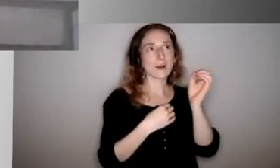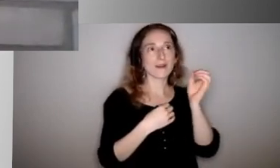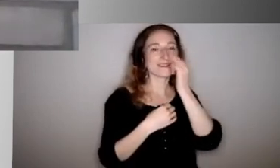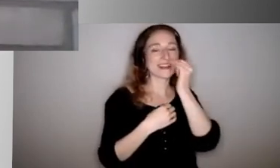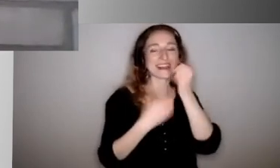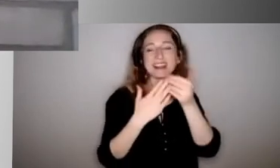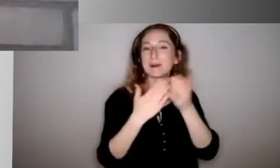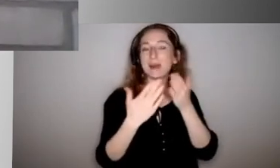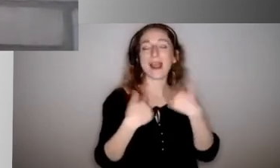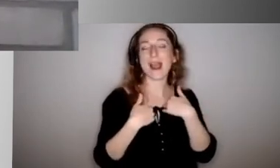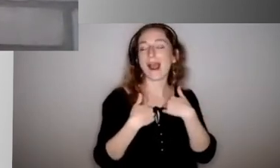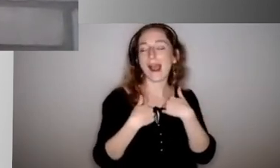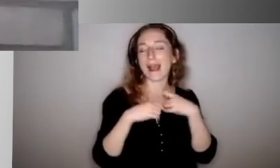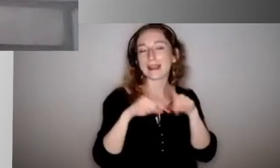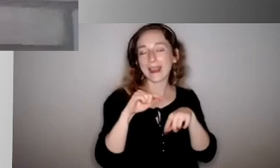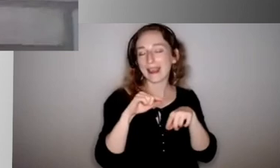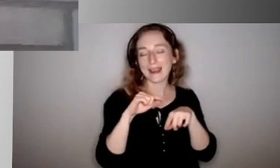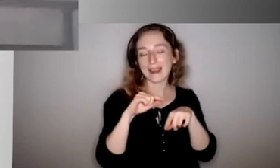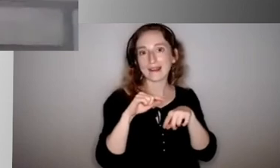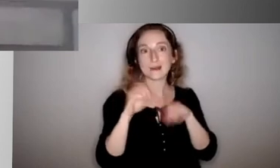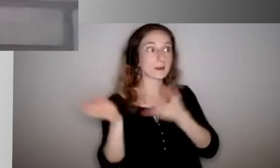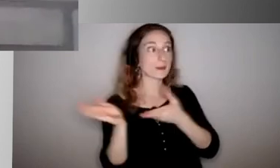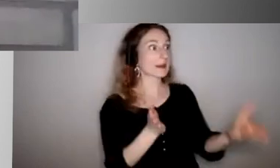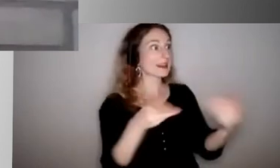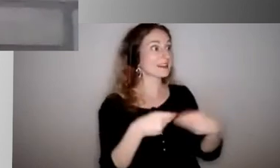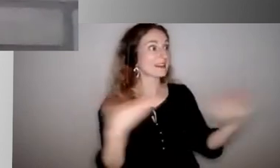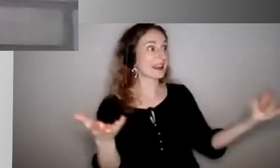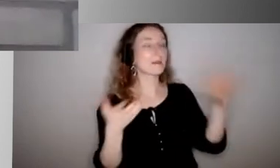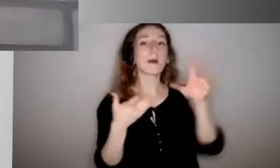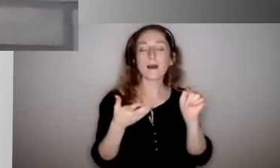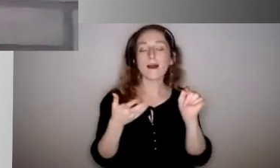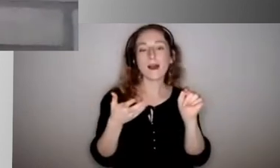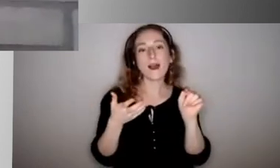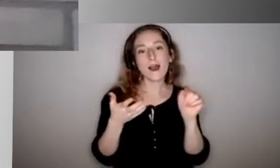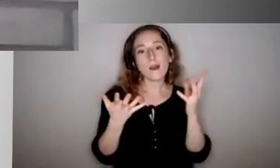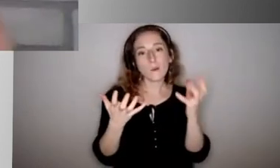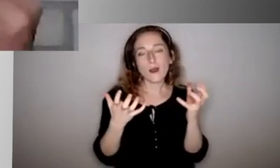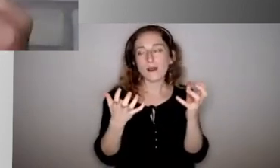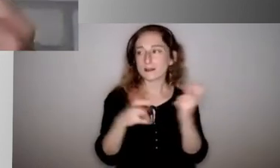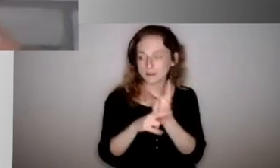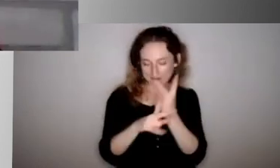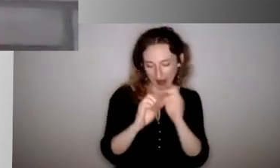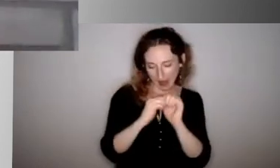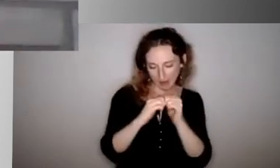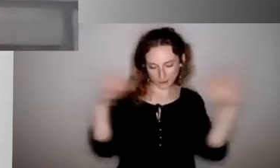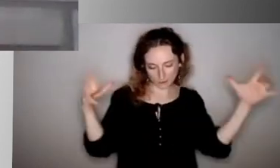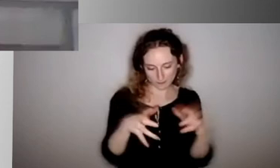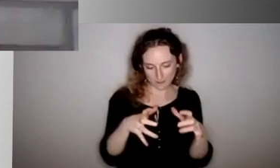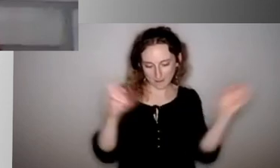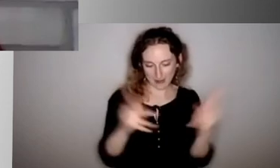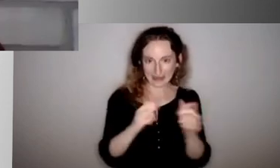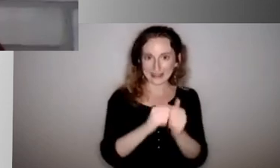I'm going to find some way for us to get back together and laugh with Faith Max on.